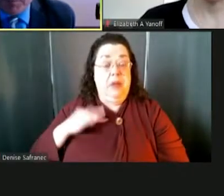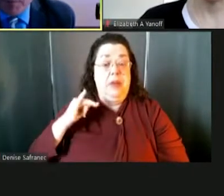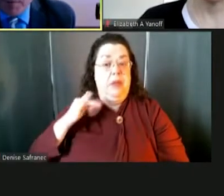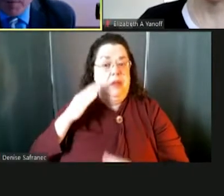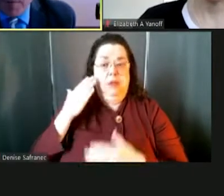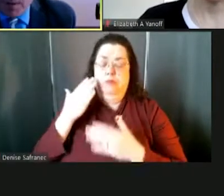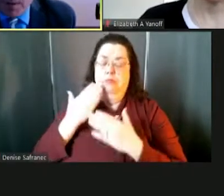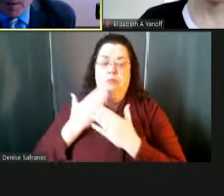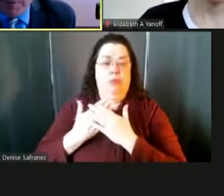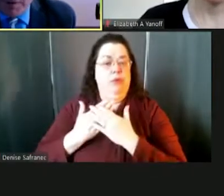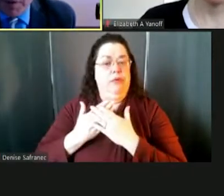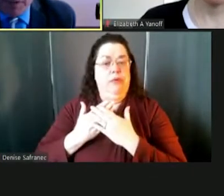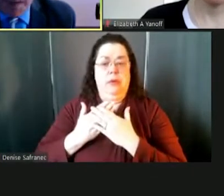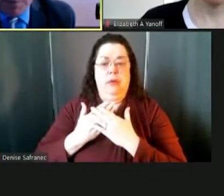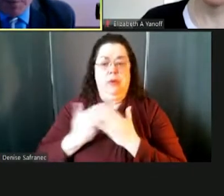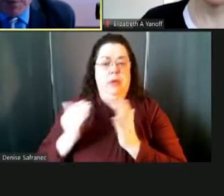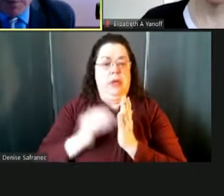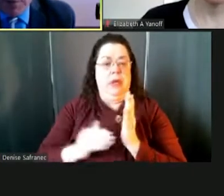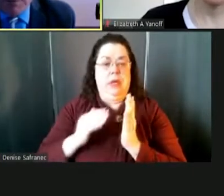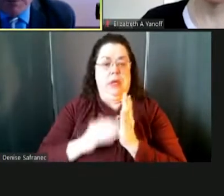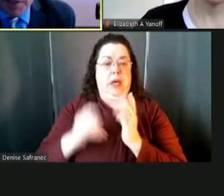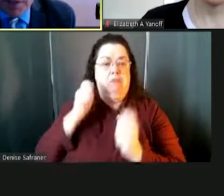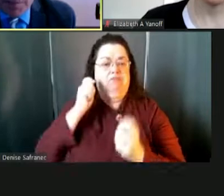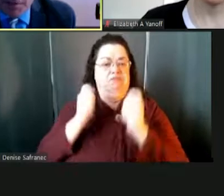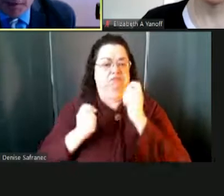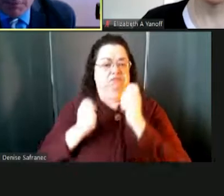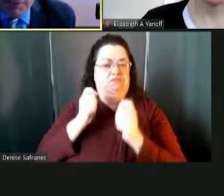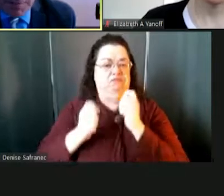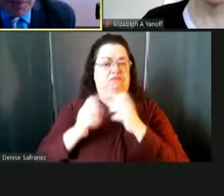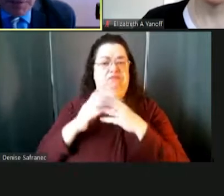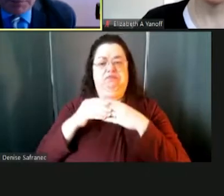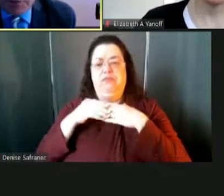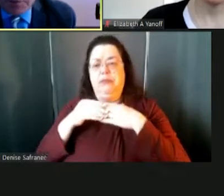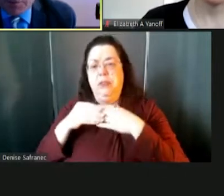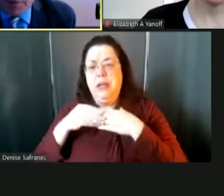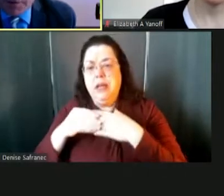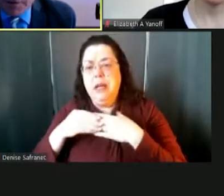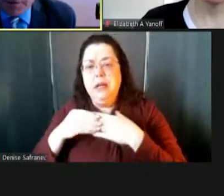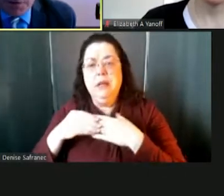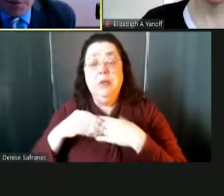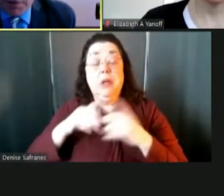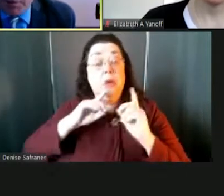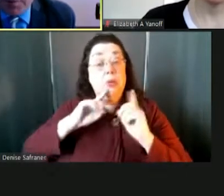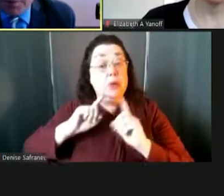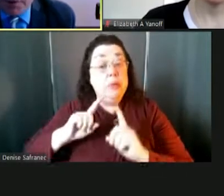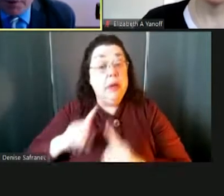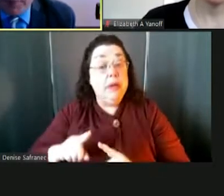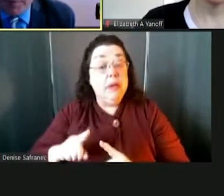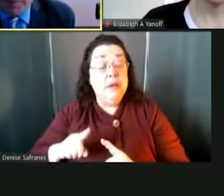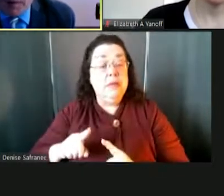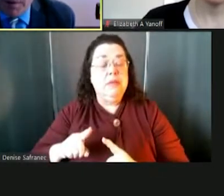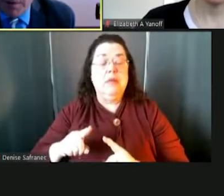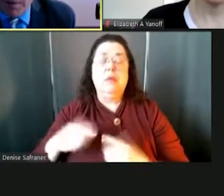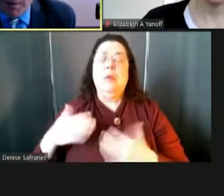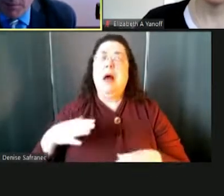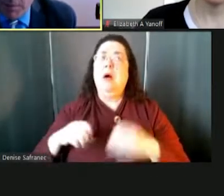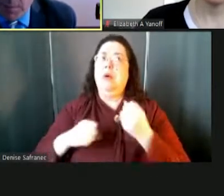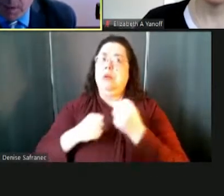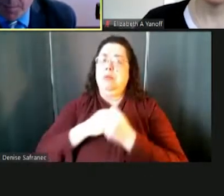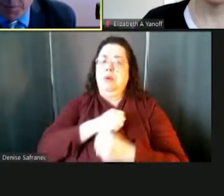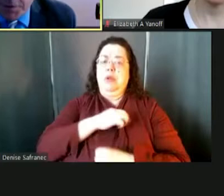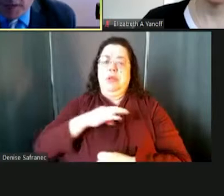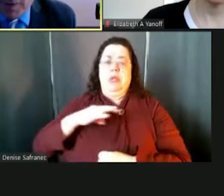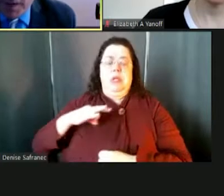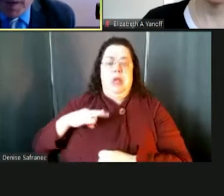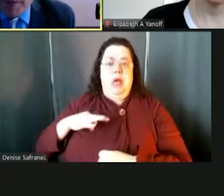be very adaptable, flexible, and responsive to students. Our teachers and our support staff have done a